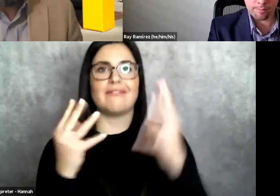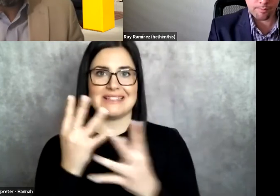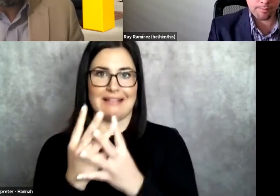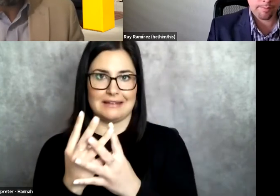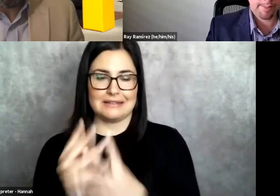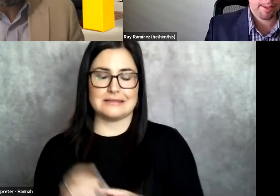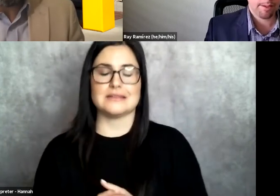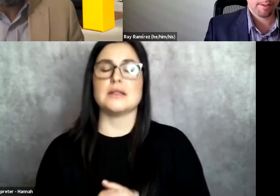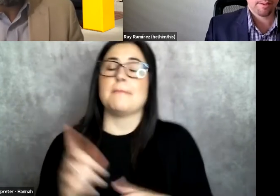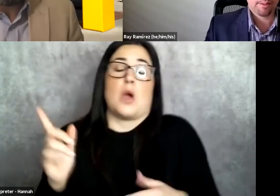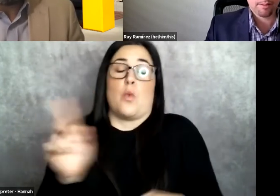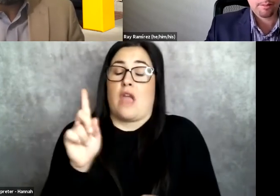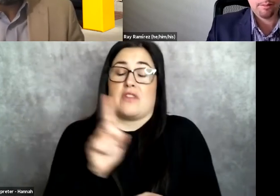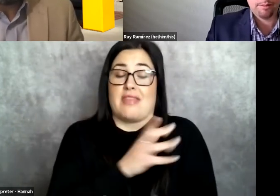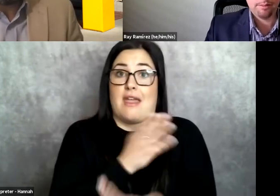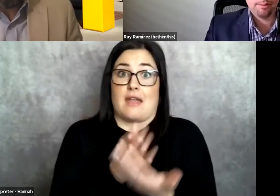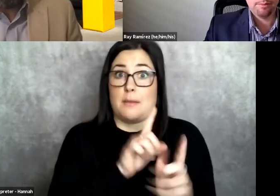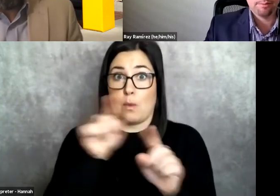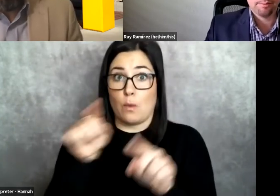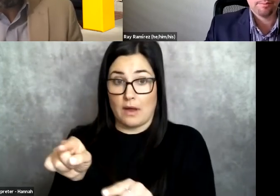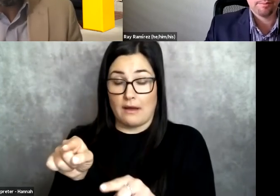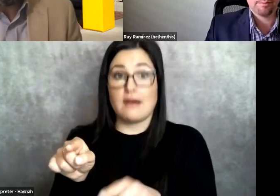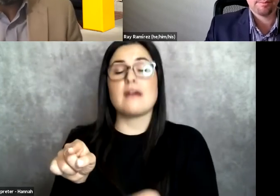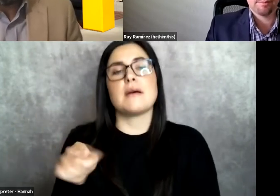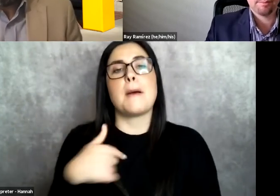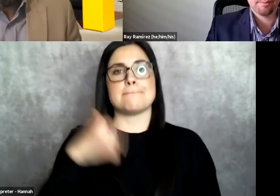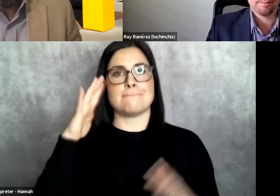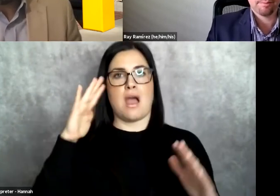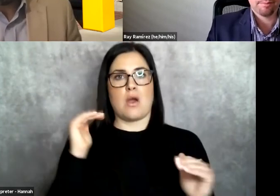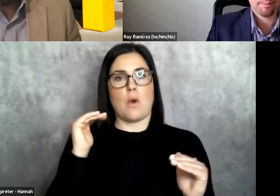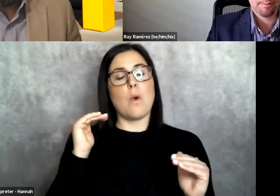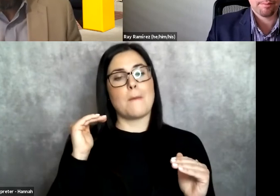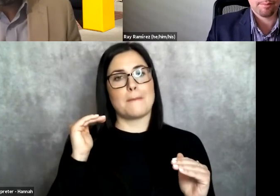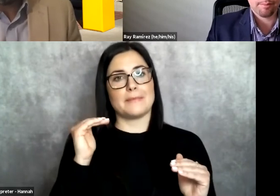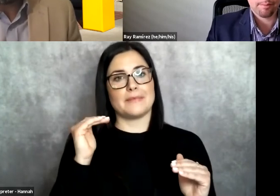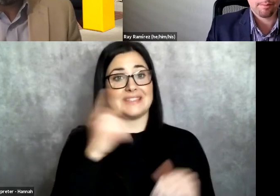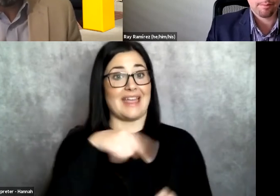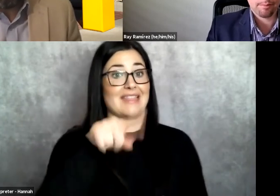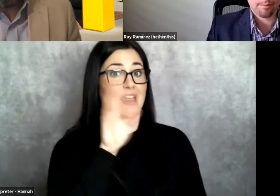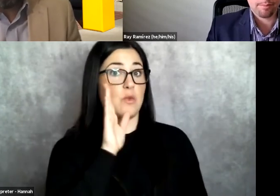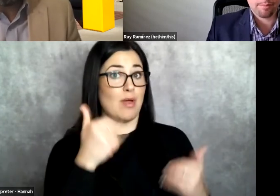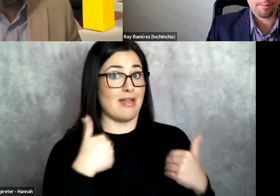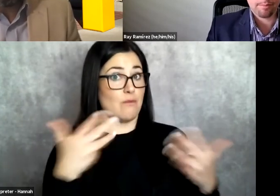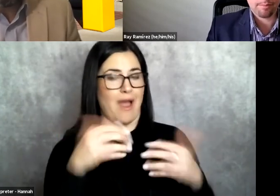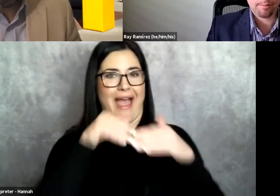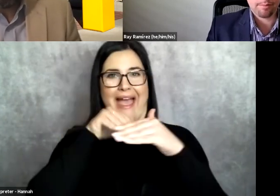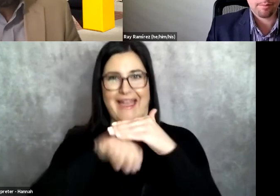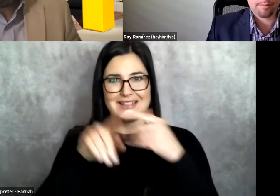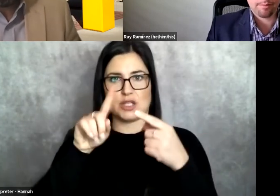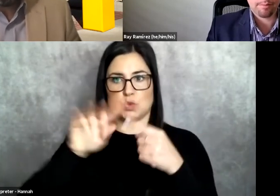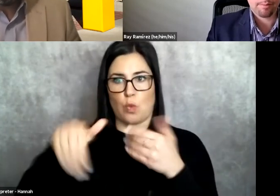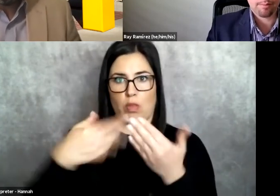Wherever they end up at, my hope is that they have access to all the resources